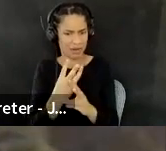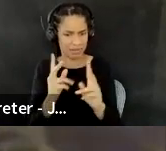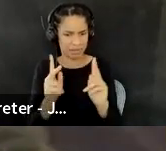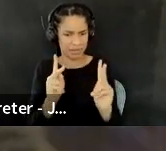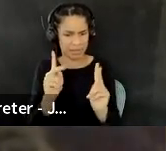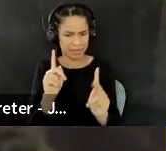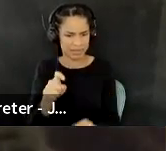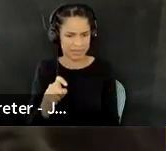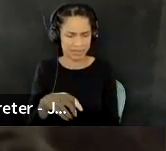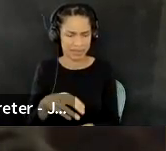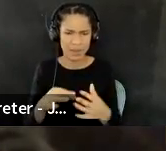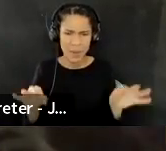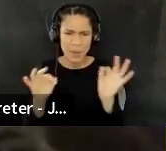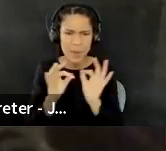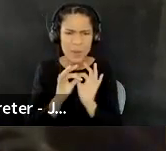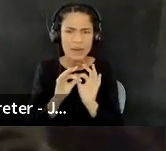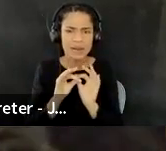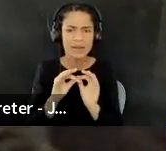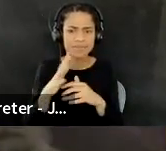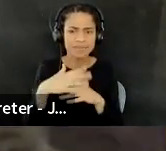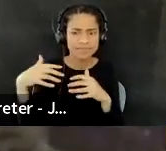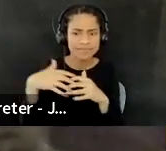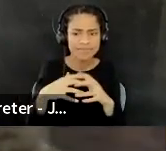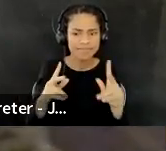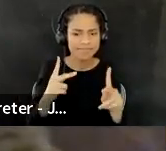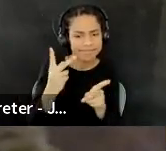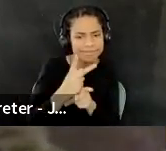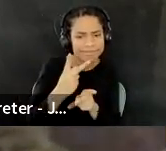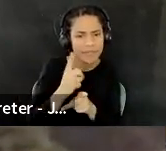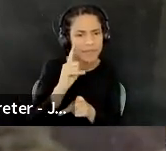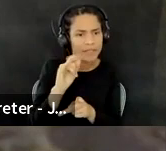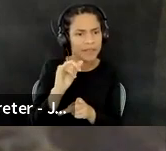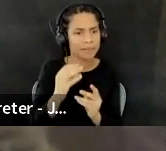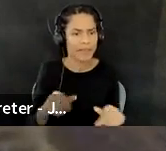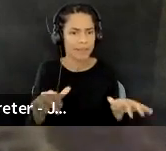uh, caring, caring for the lands and being on the lands. Yeah.